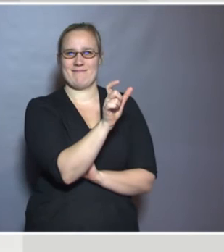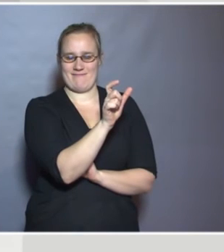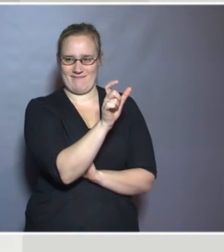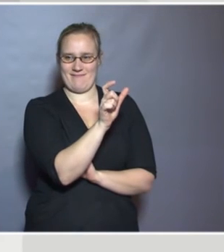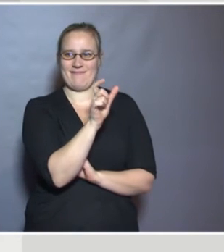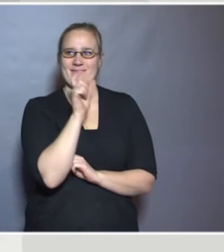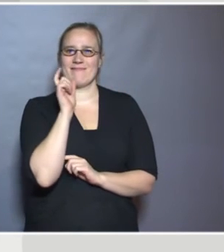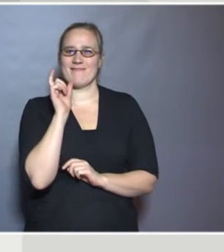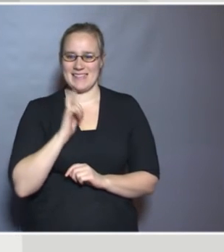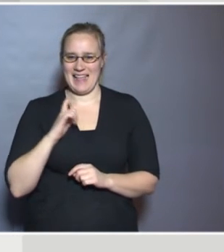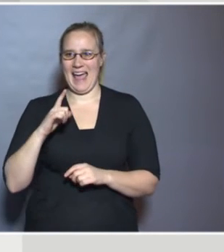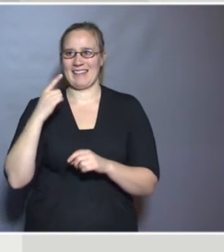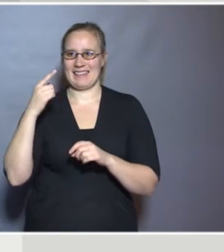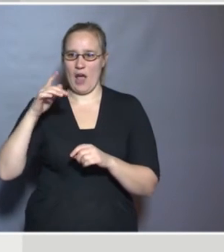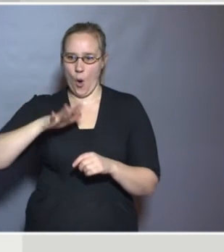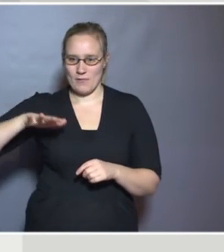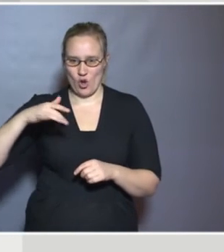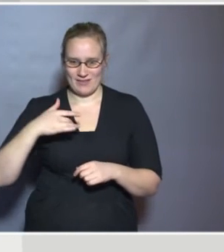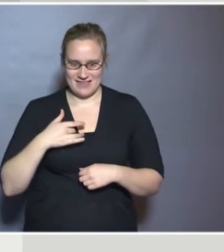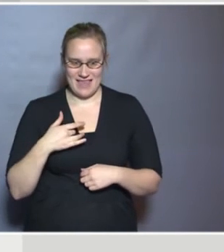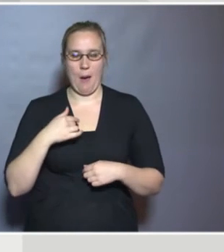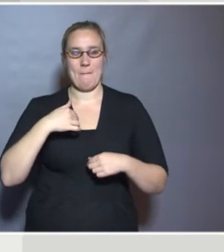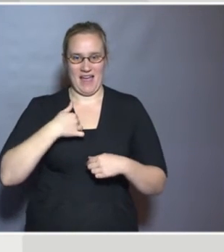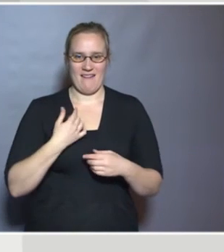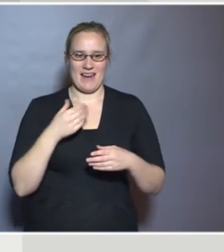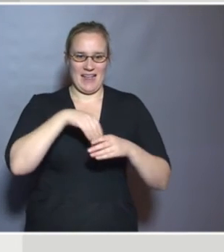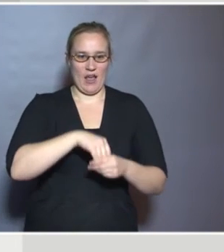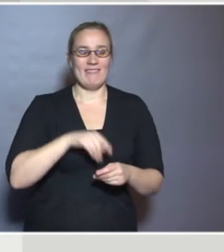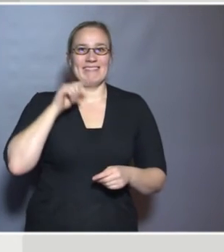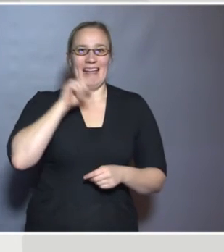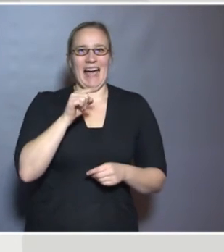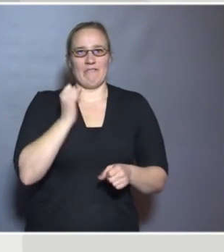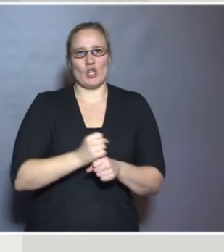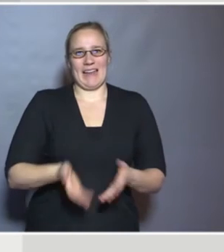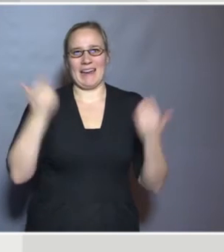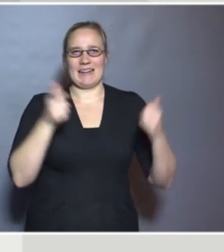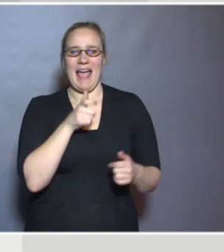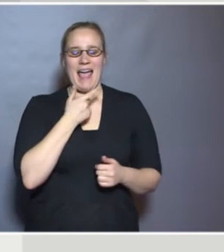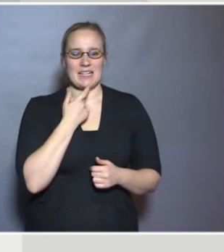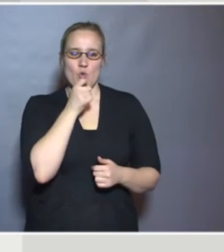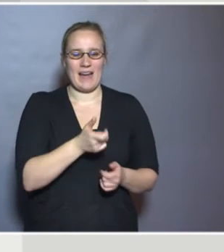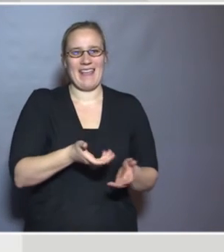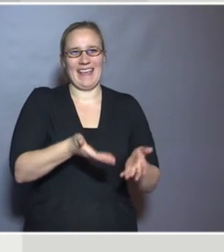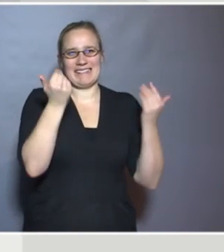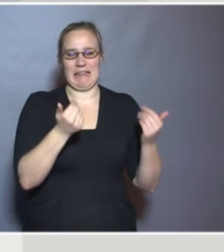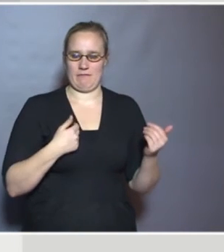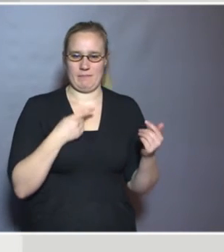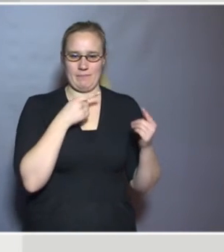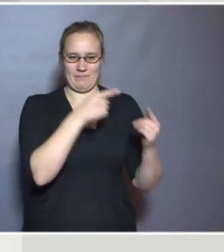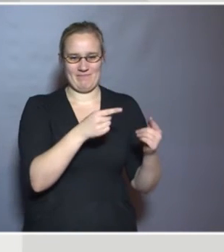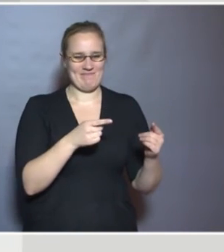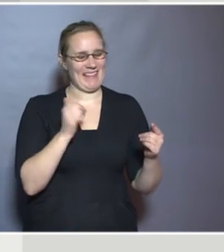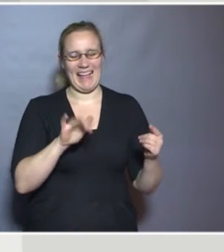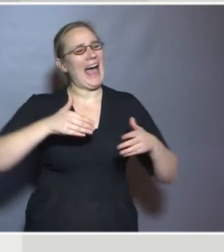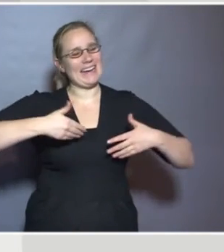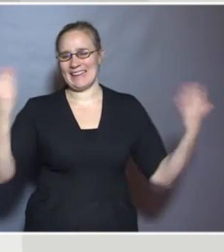I've been involved in that was not easy, this is it. So, yes. And the reason